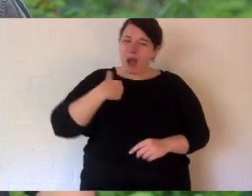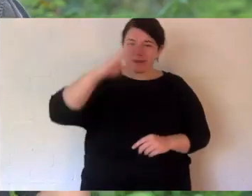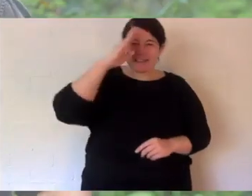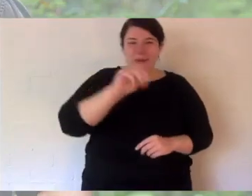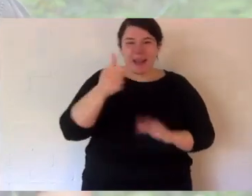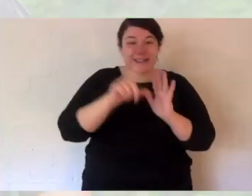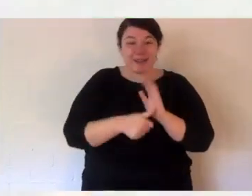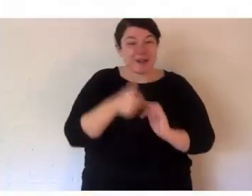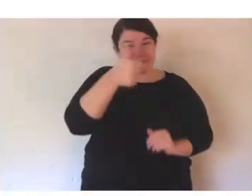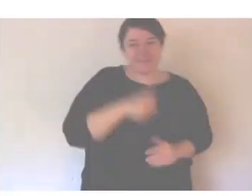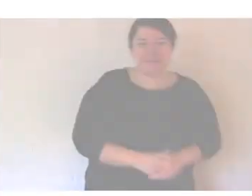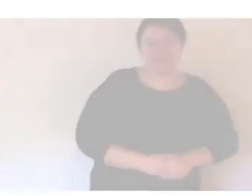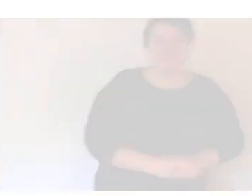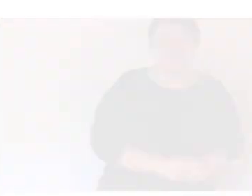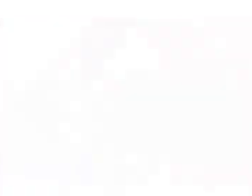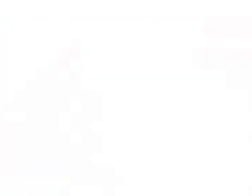next time.